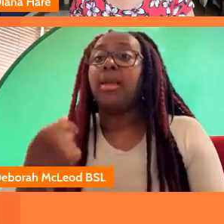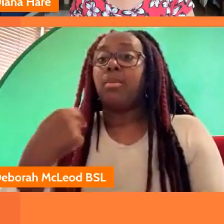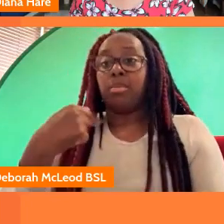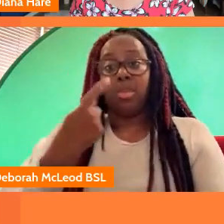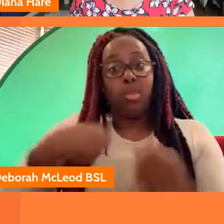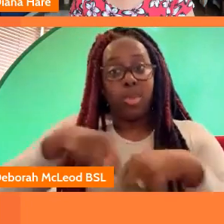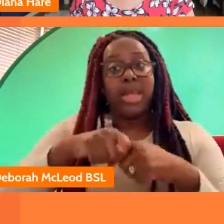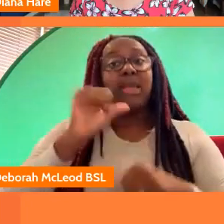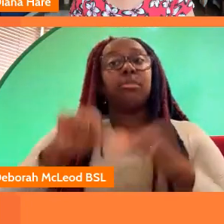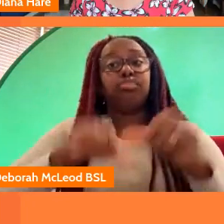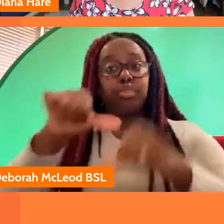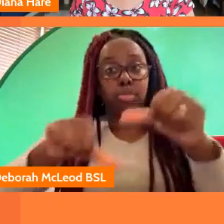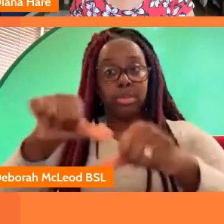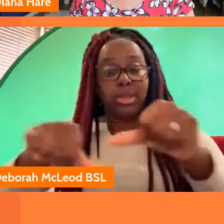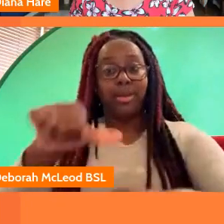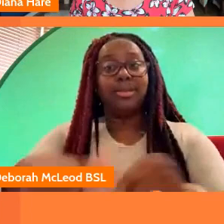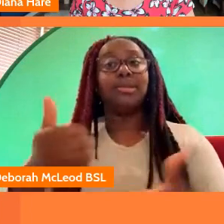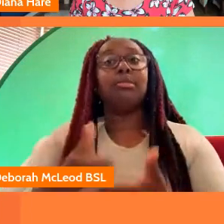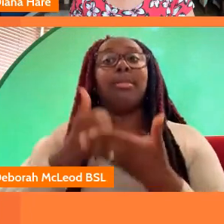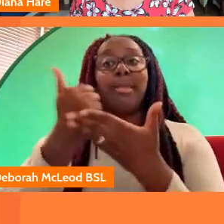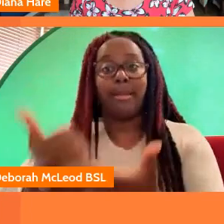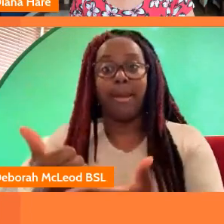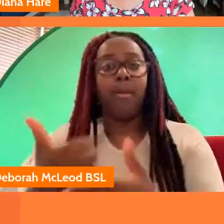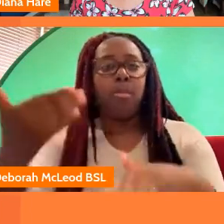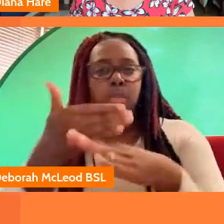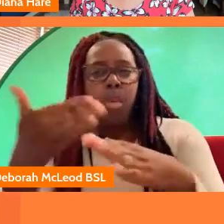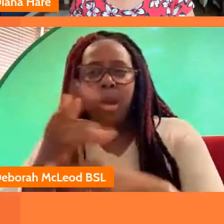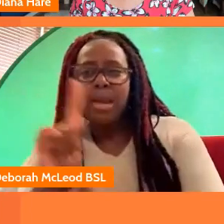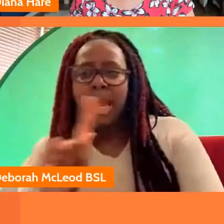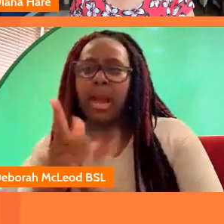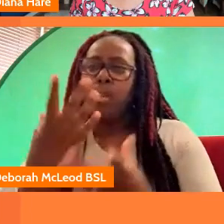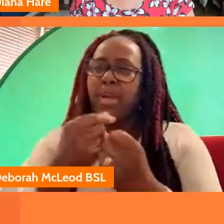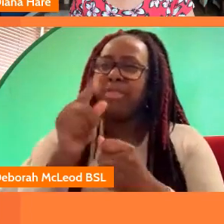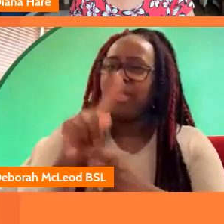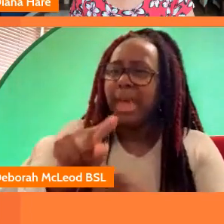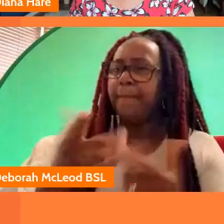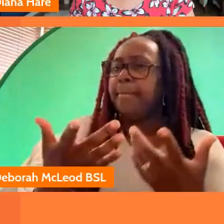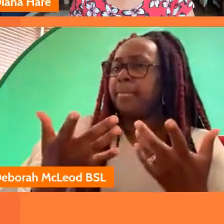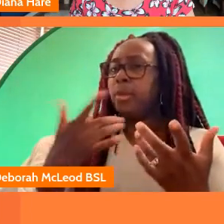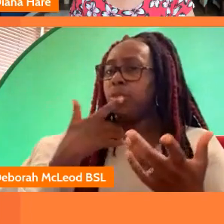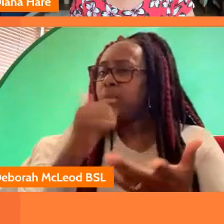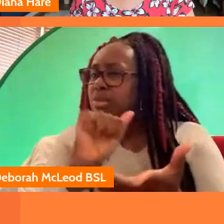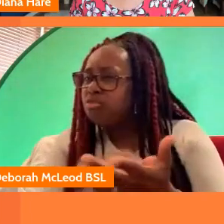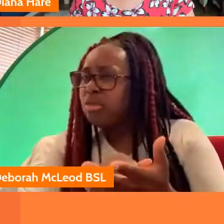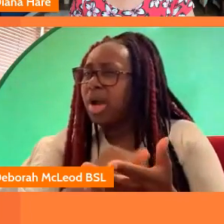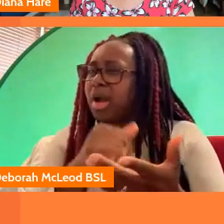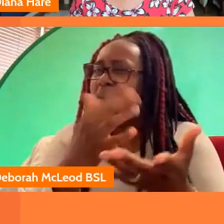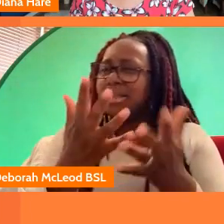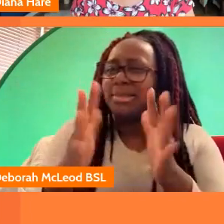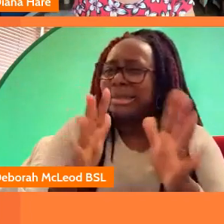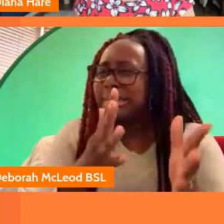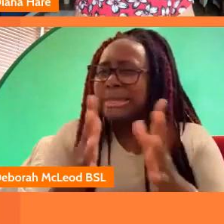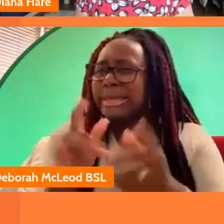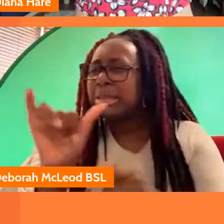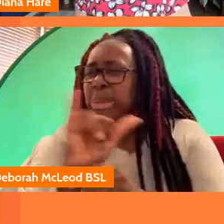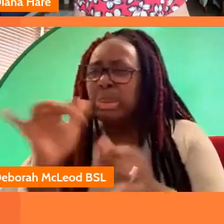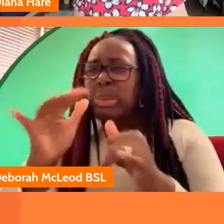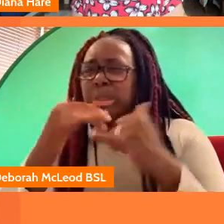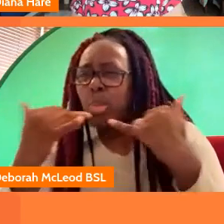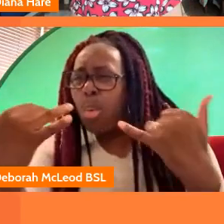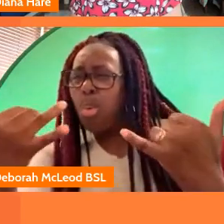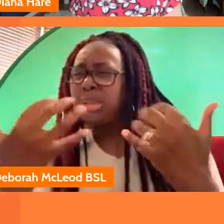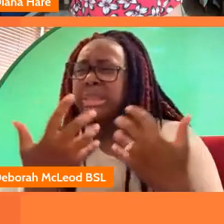in place to help work out with them whether it's going to be right for for what audience expectations